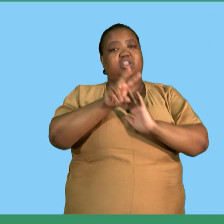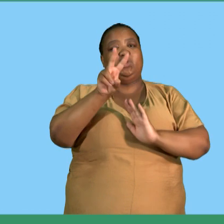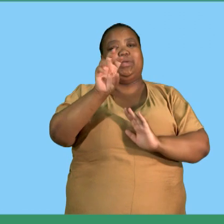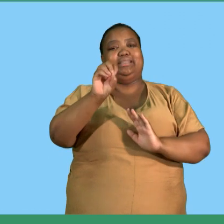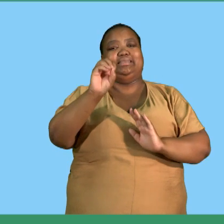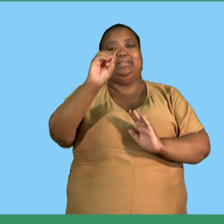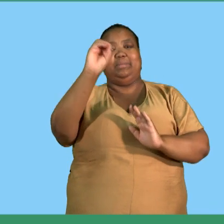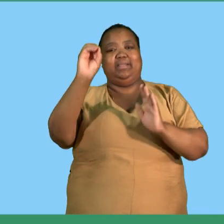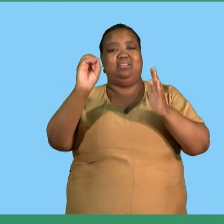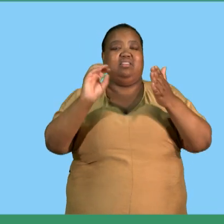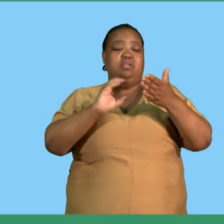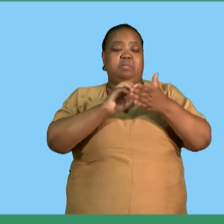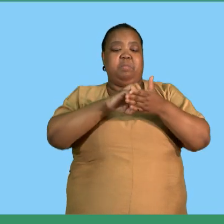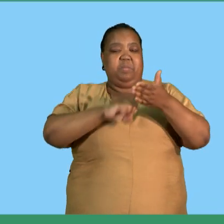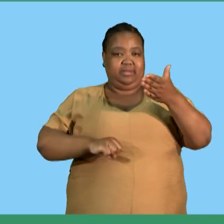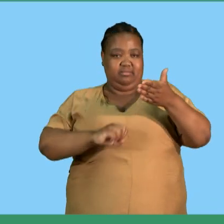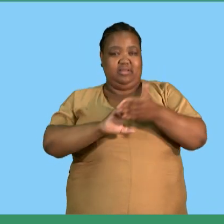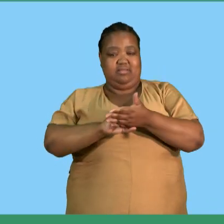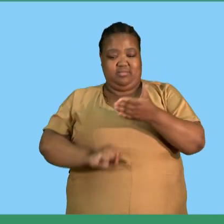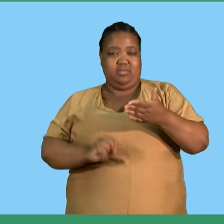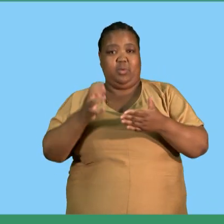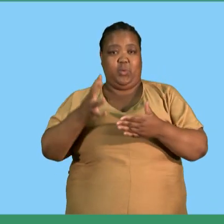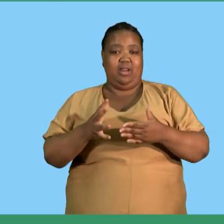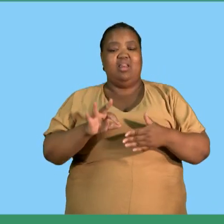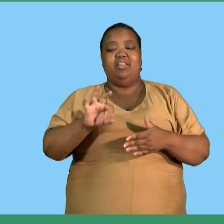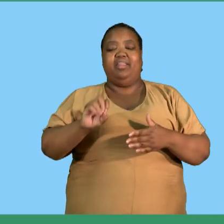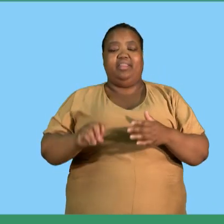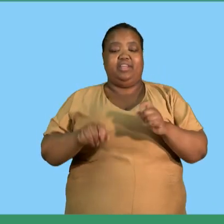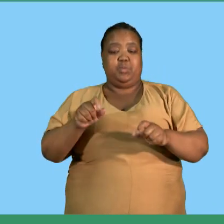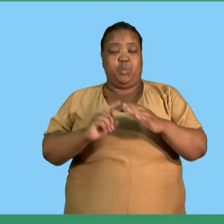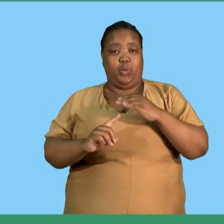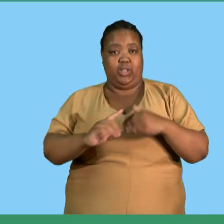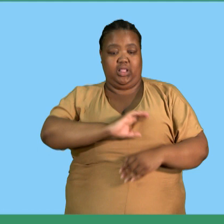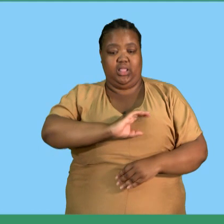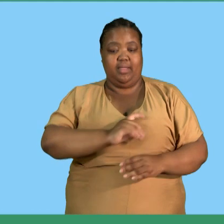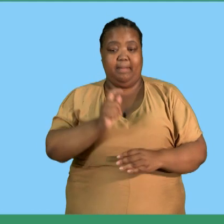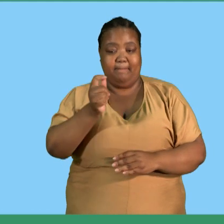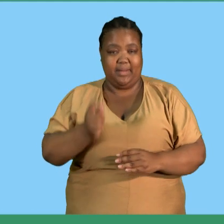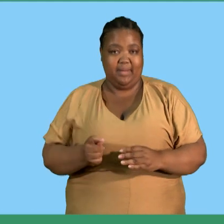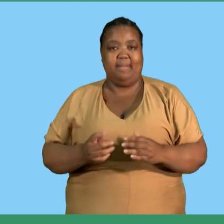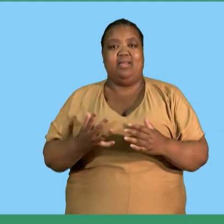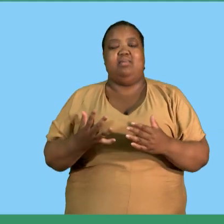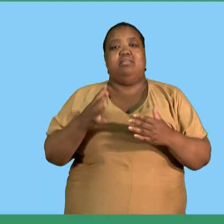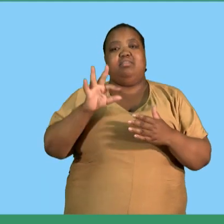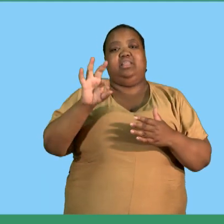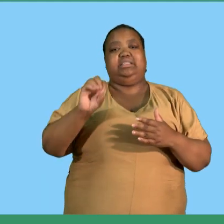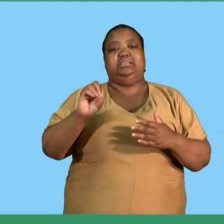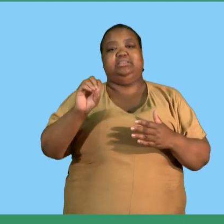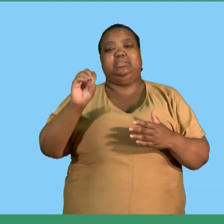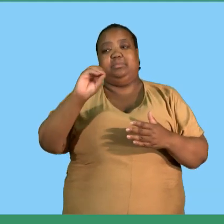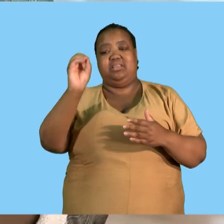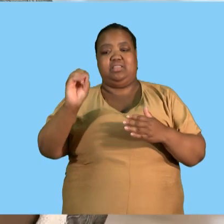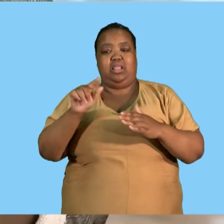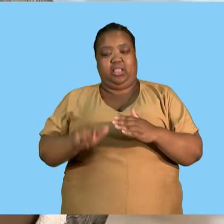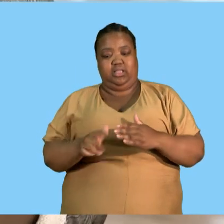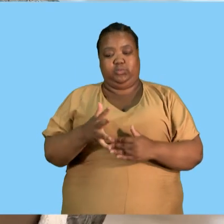20 discount for the first 30 buyers which was never granted i hope you can see nothing was changed here nothing was added